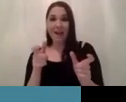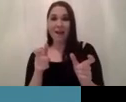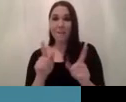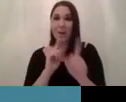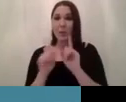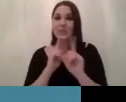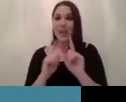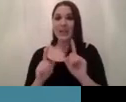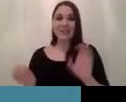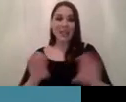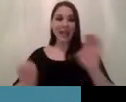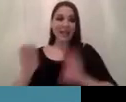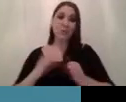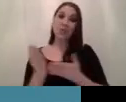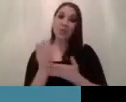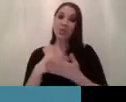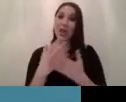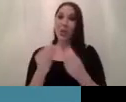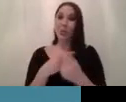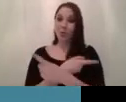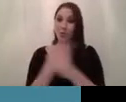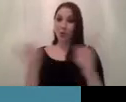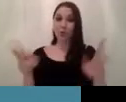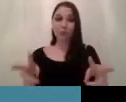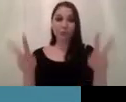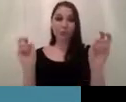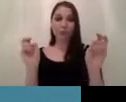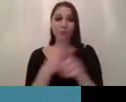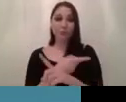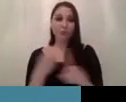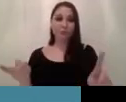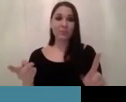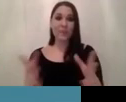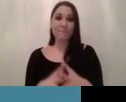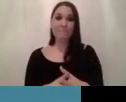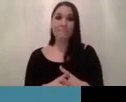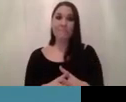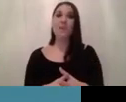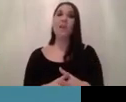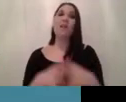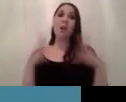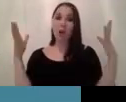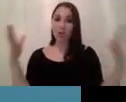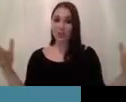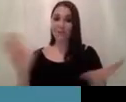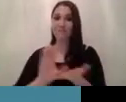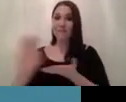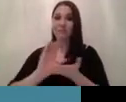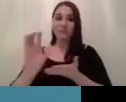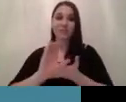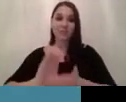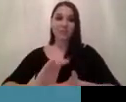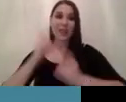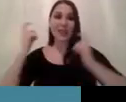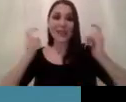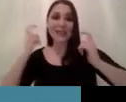the world's largest um venture capital fund by by far the world's largest capital venture fund investor um thinks